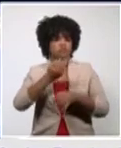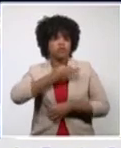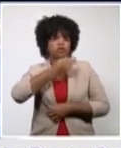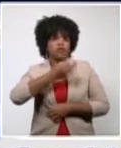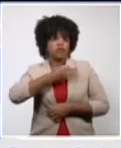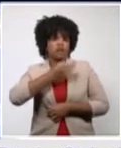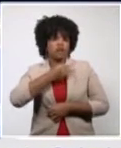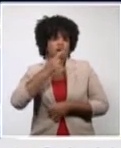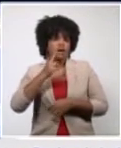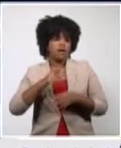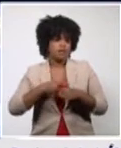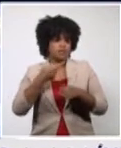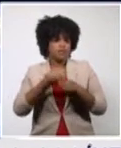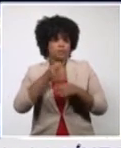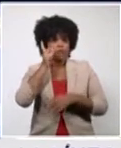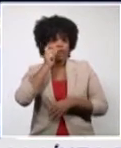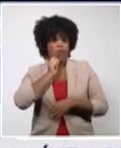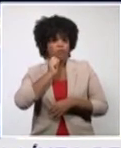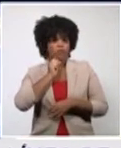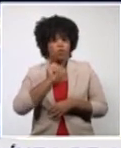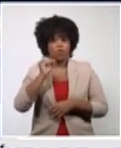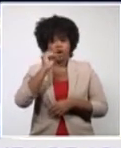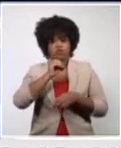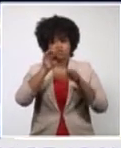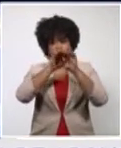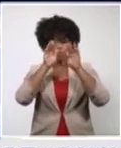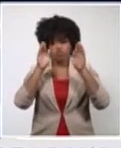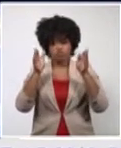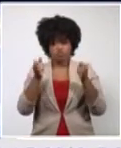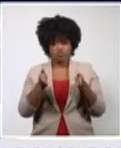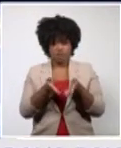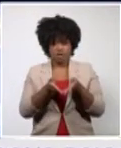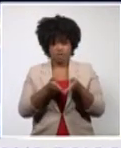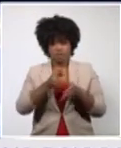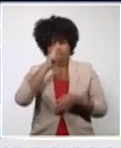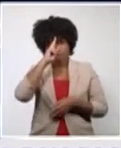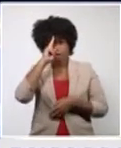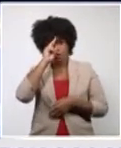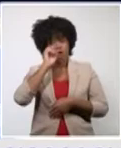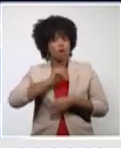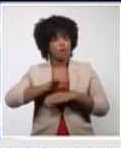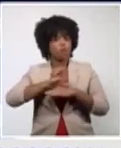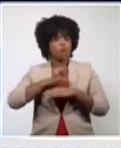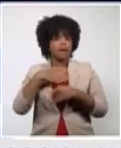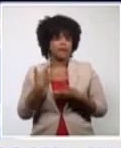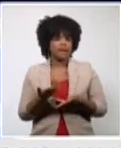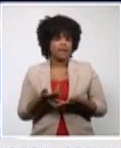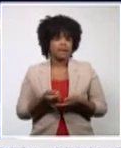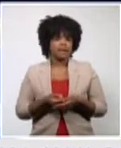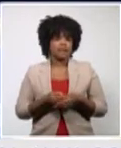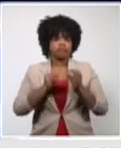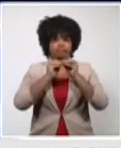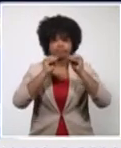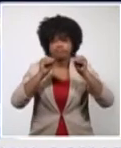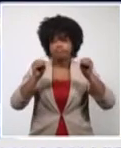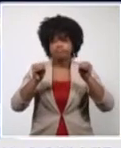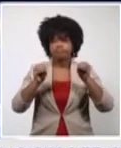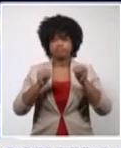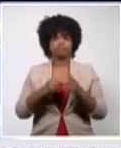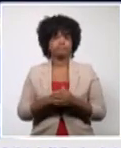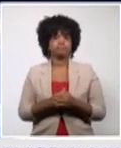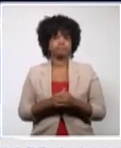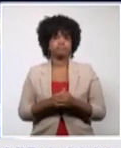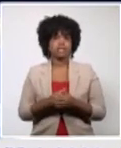We saw some statements by the representative of the World Health Organization in Europe, which caught my attention,